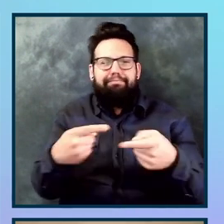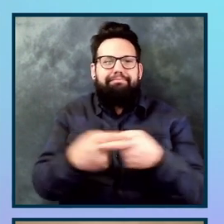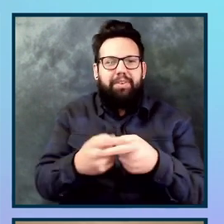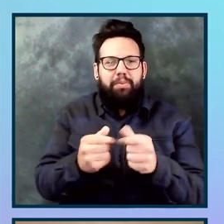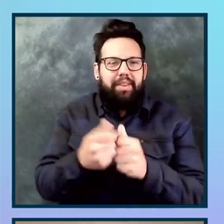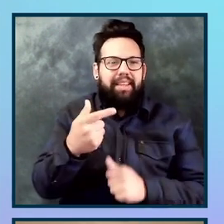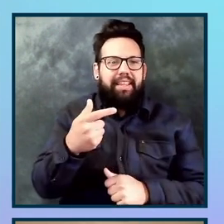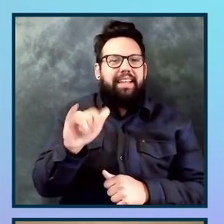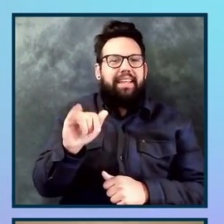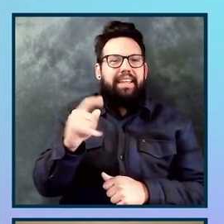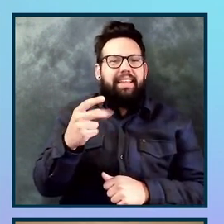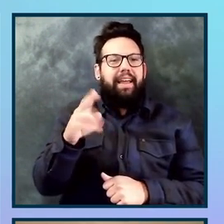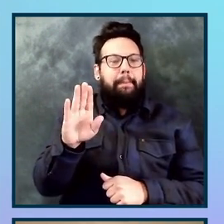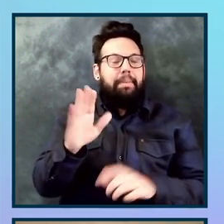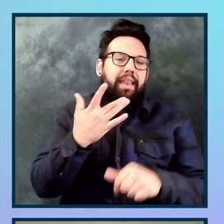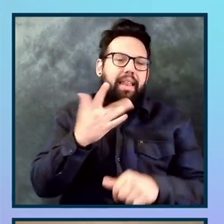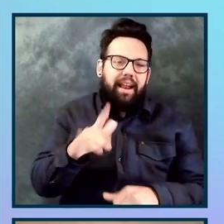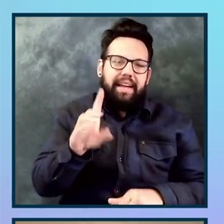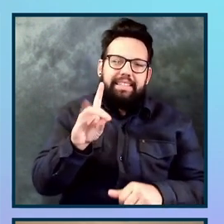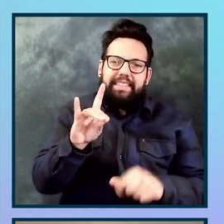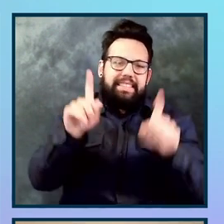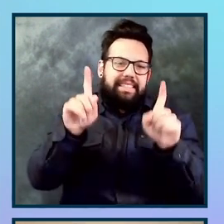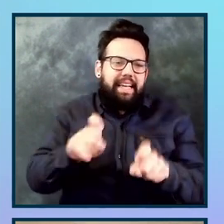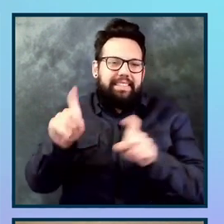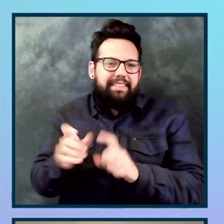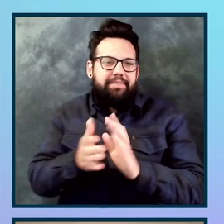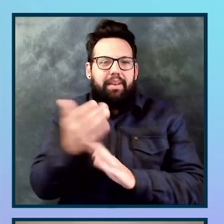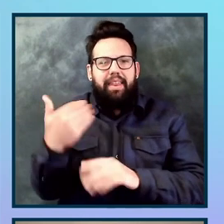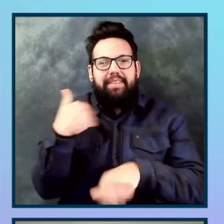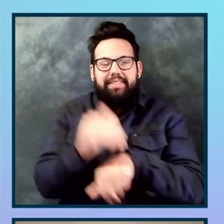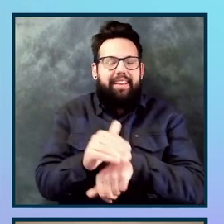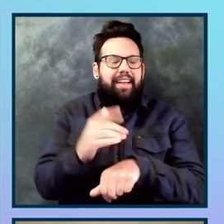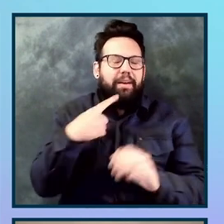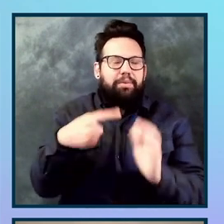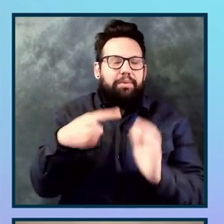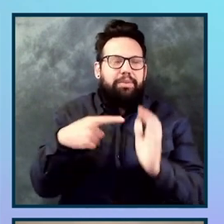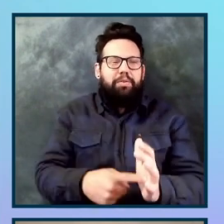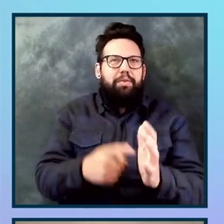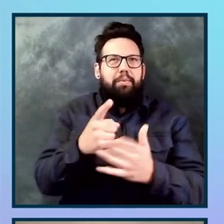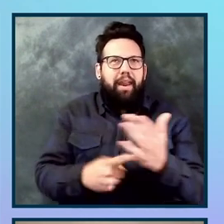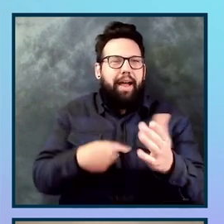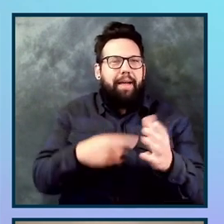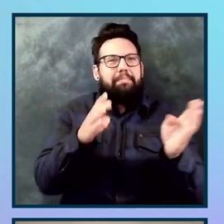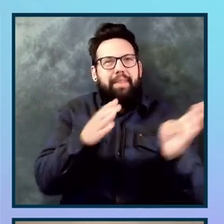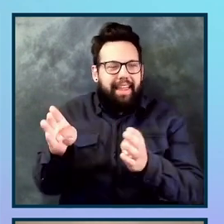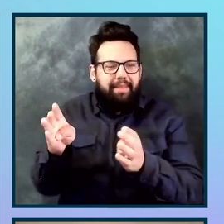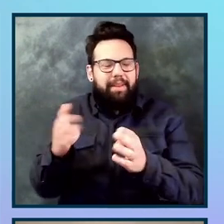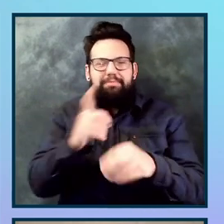but luckily I did a dry run last night for you. And, um, I'll show you what I was going to show you if GitHub was actually healthy right now. So